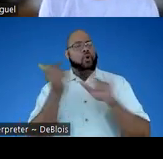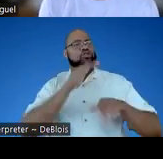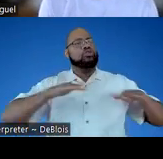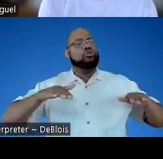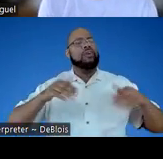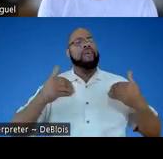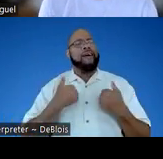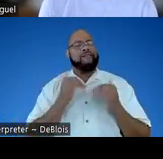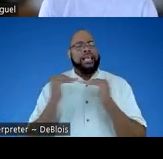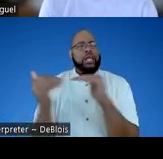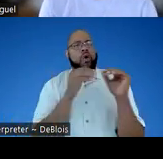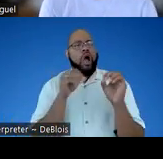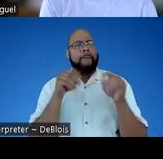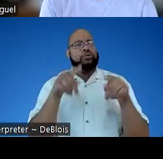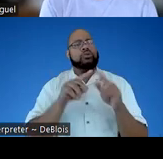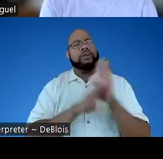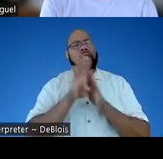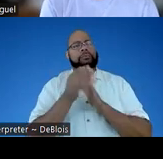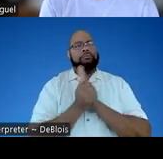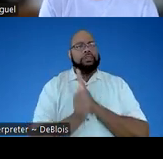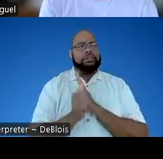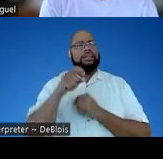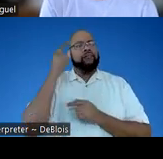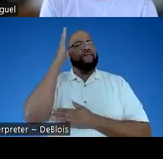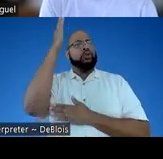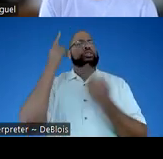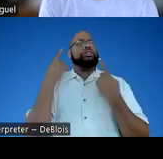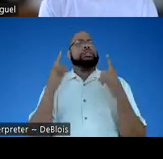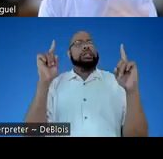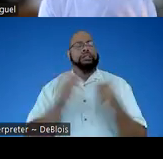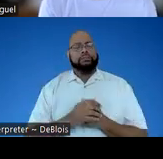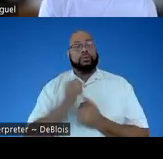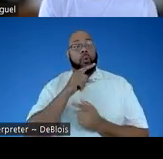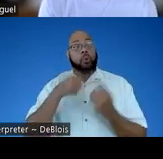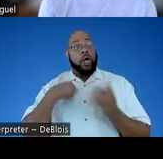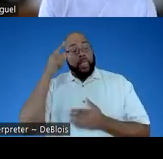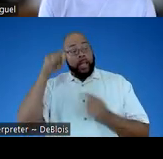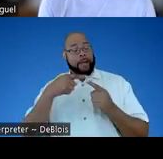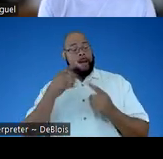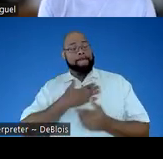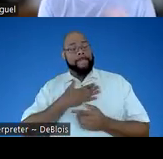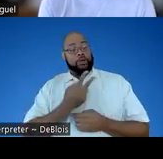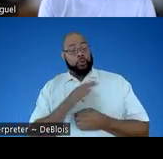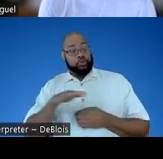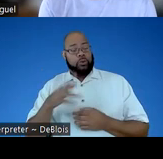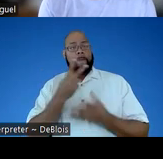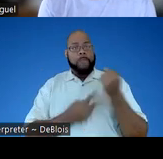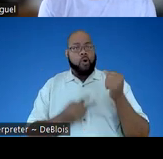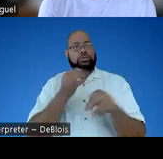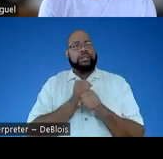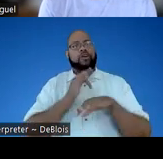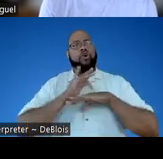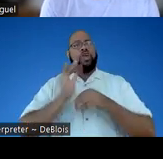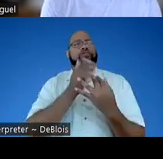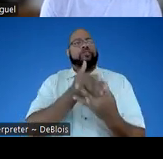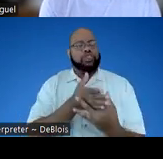have equal opportunities to develop skills needed for future success. So when I think about my two children who both received early